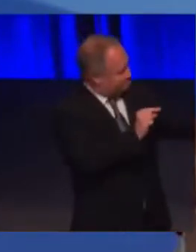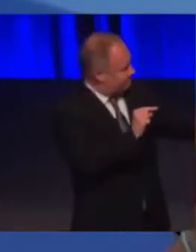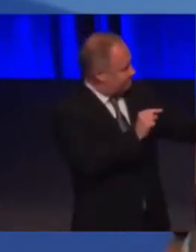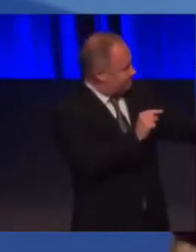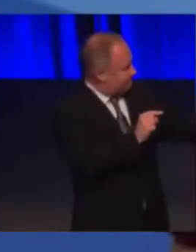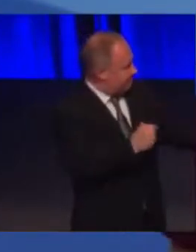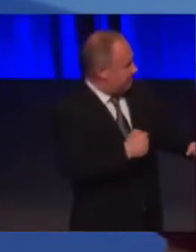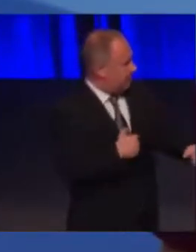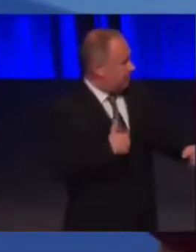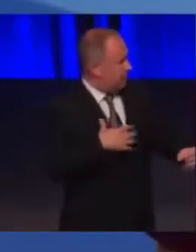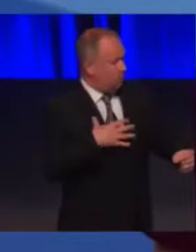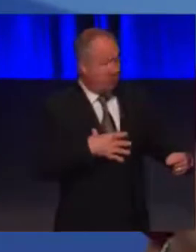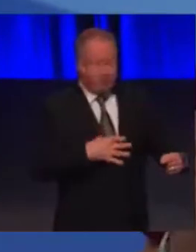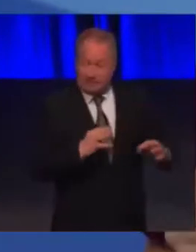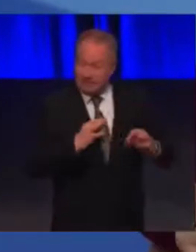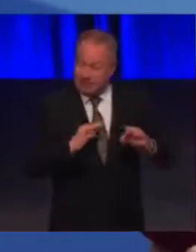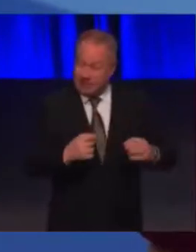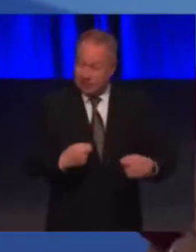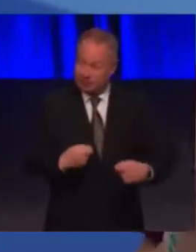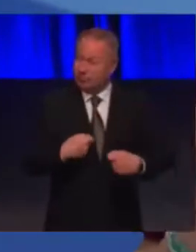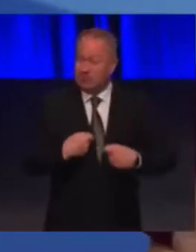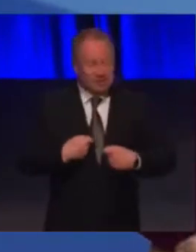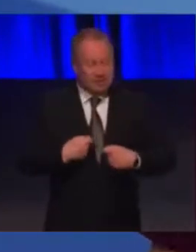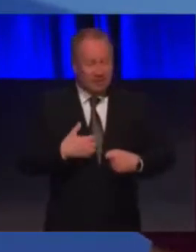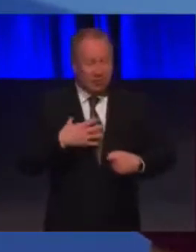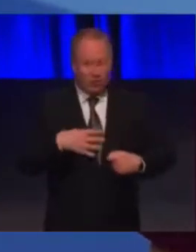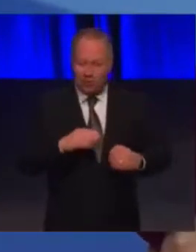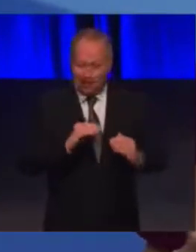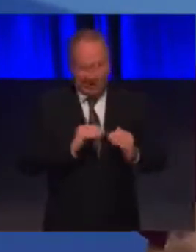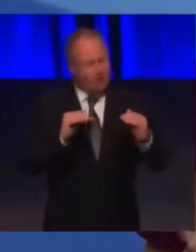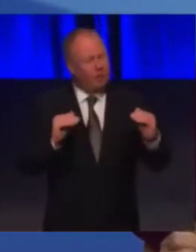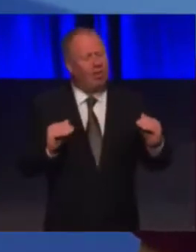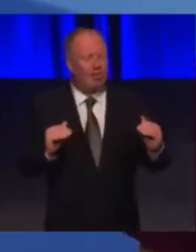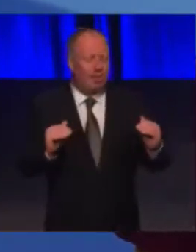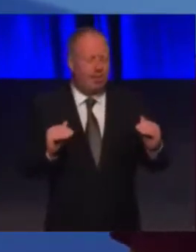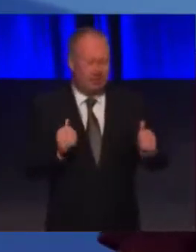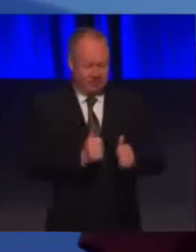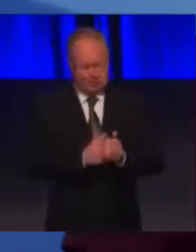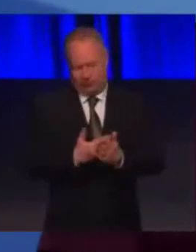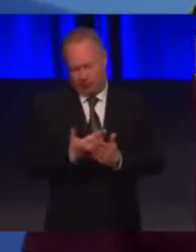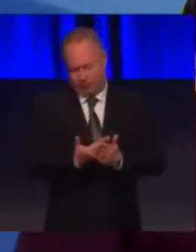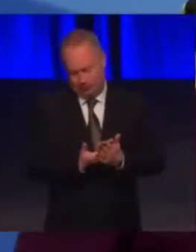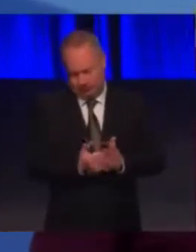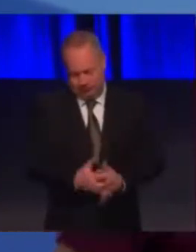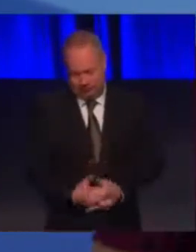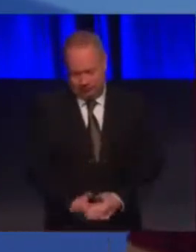don't want special treatment. We just want equal treatment. Please support the resolution.